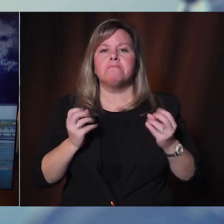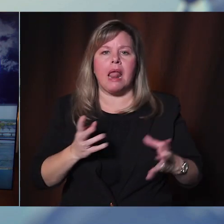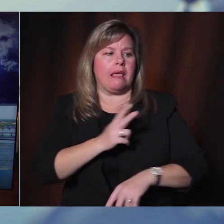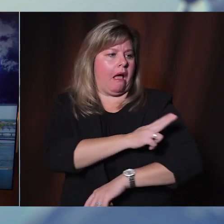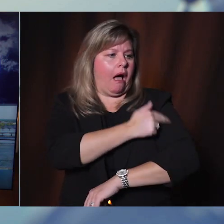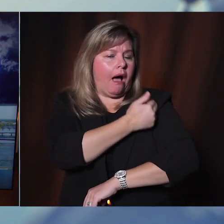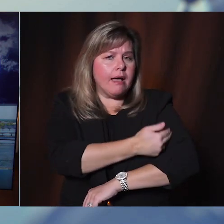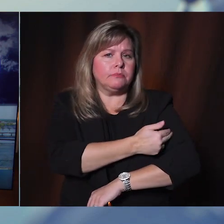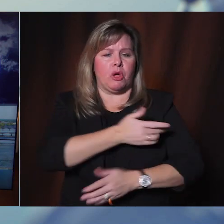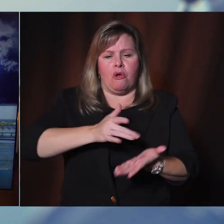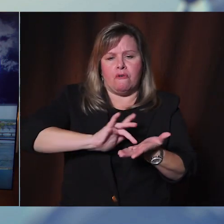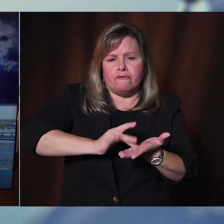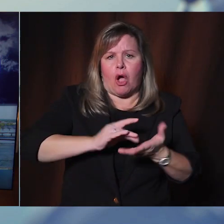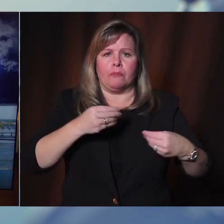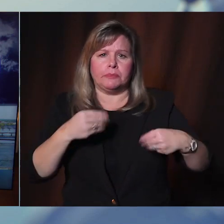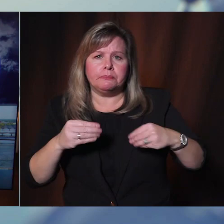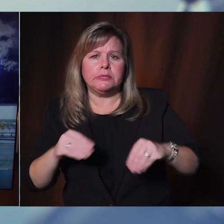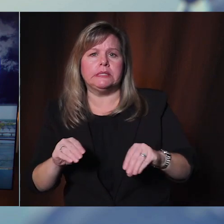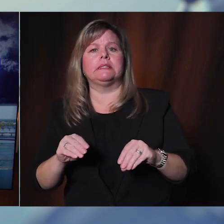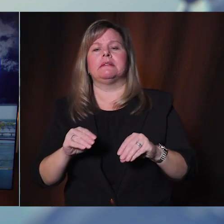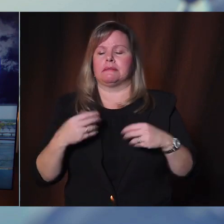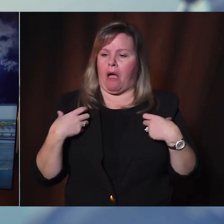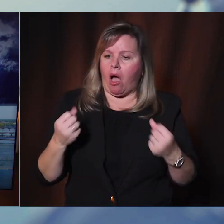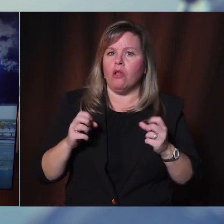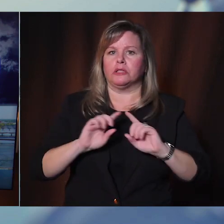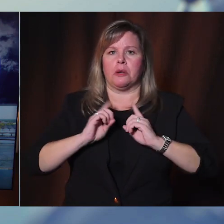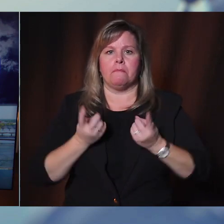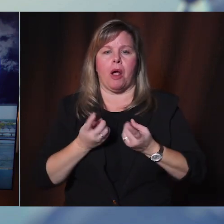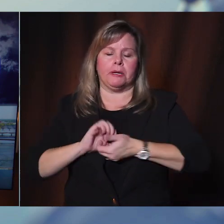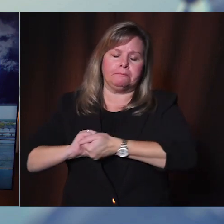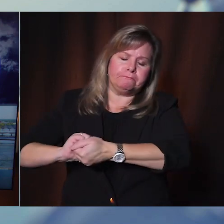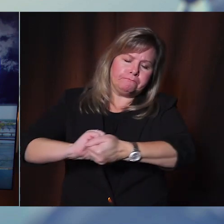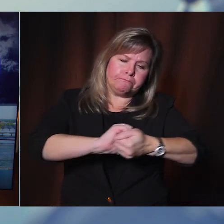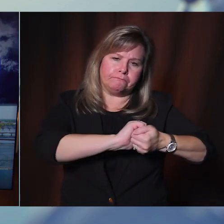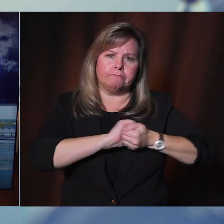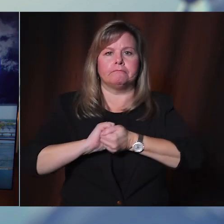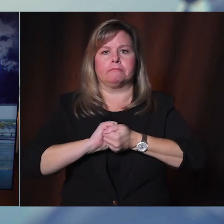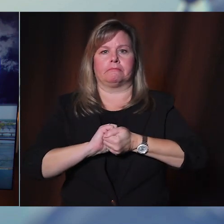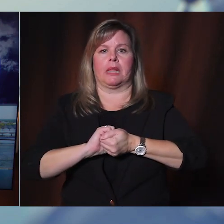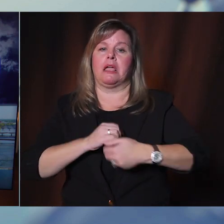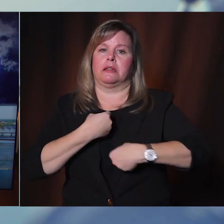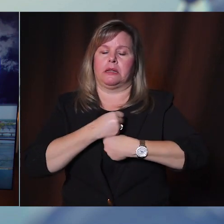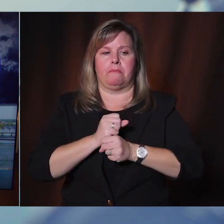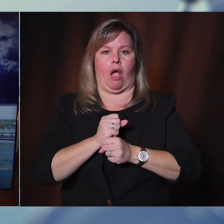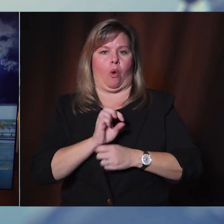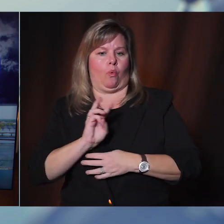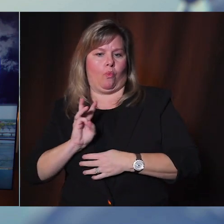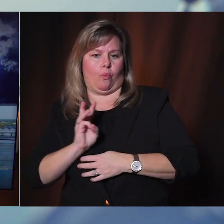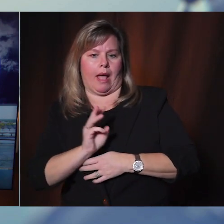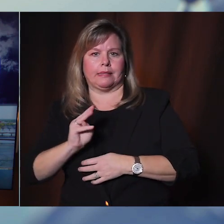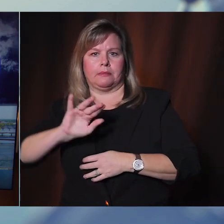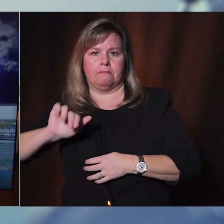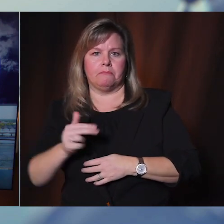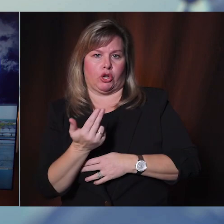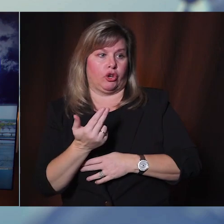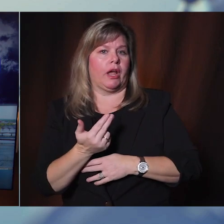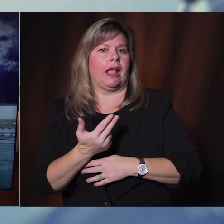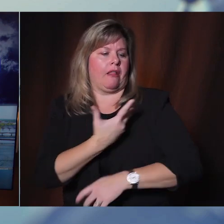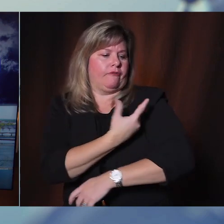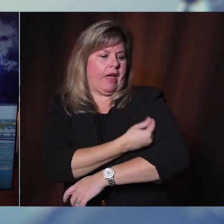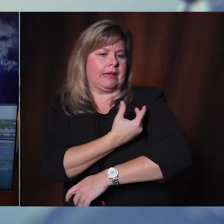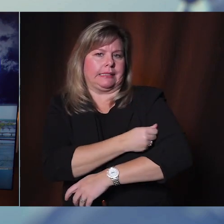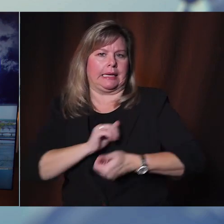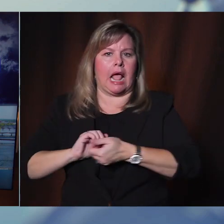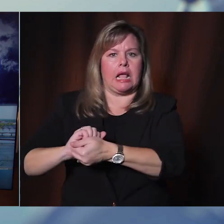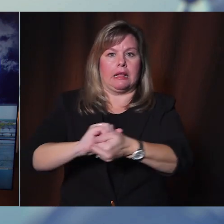universities and local health departments have combined forces to create the West Michigan Vaccine Collaborative. This group is working